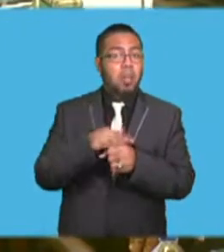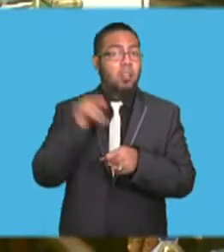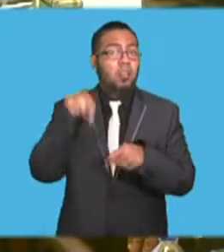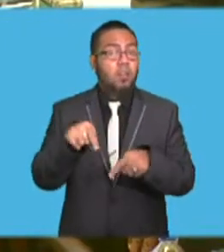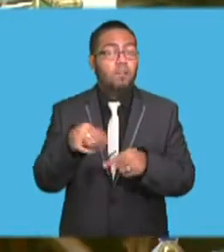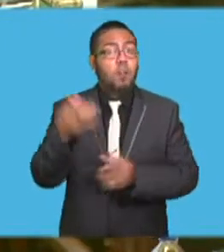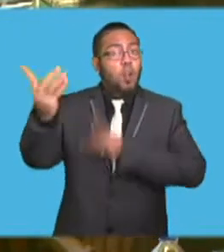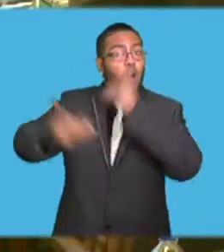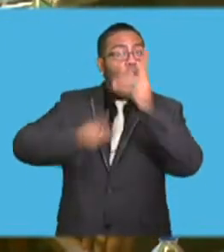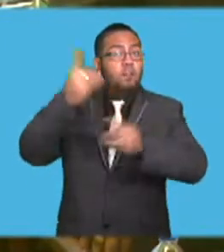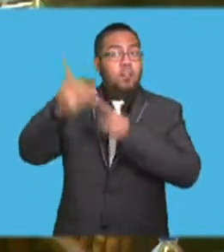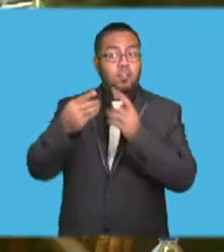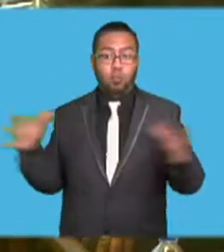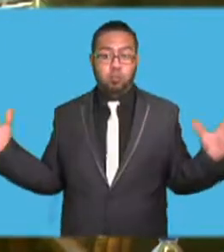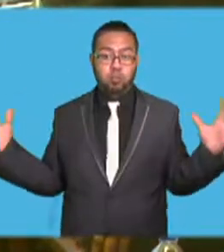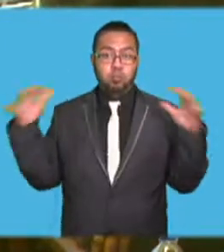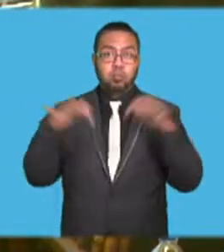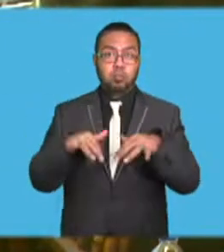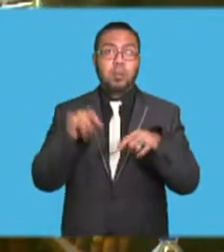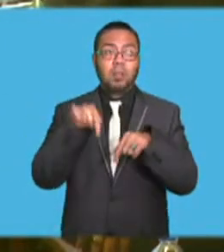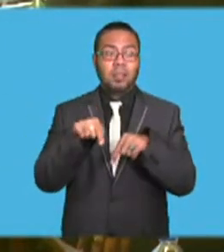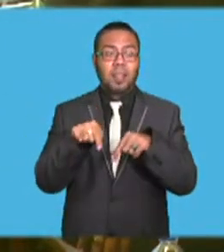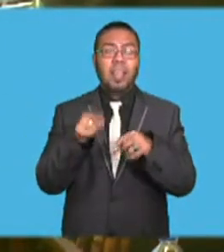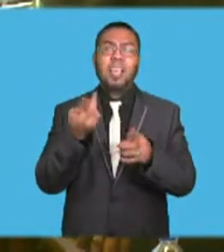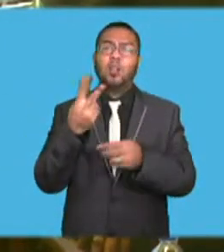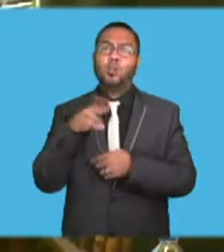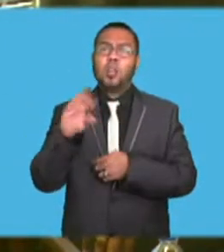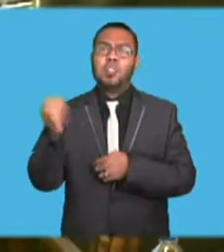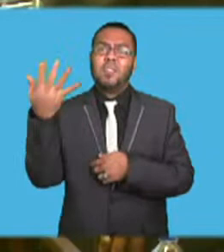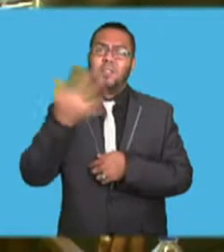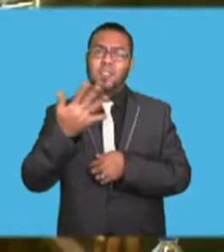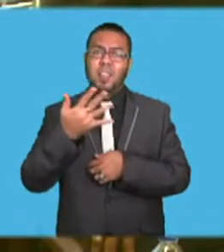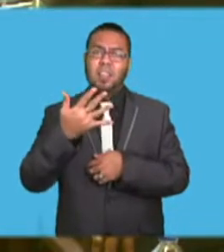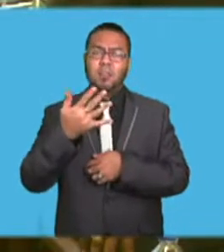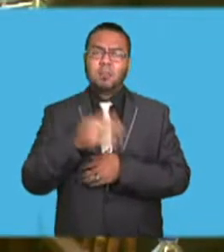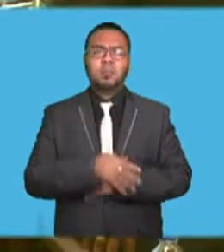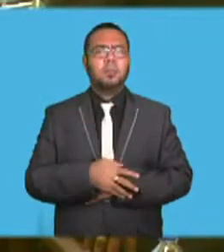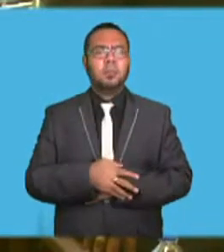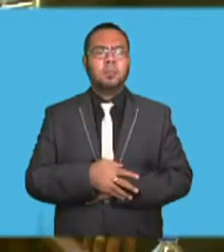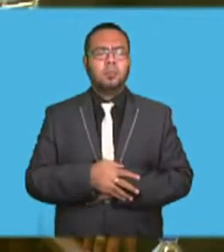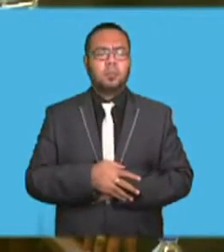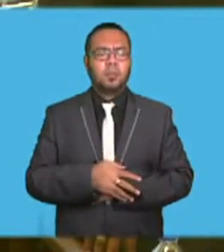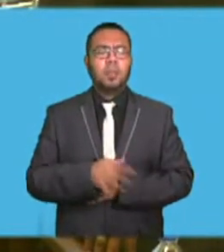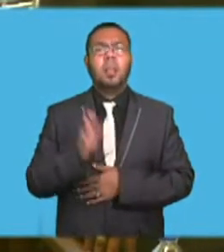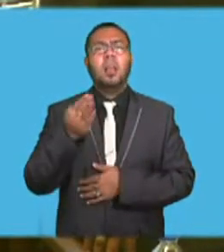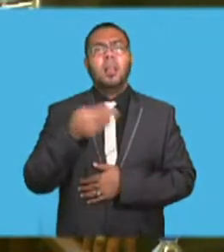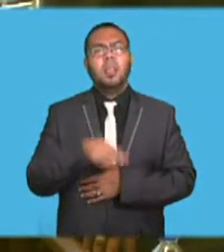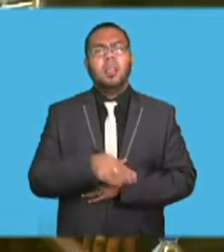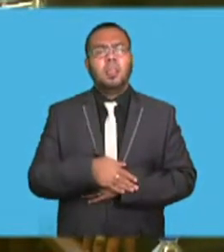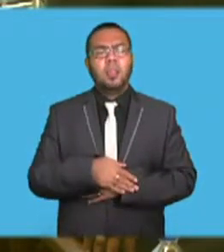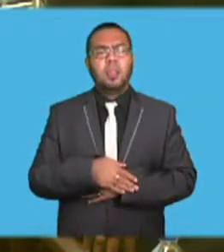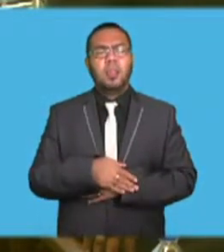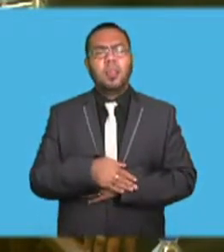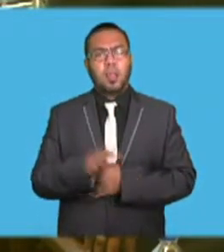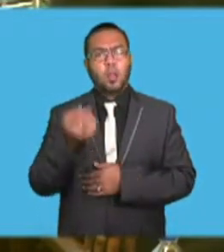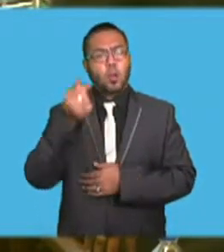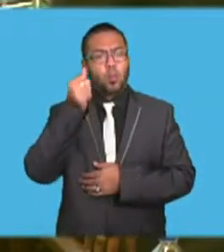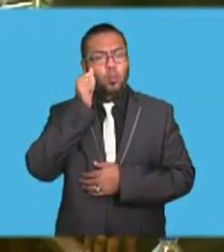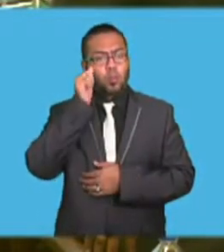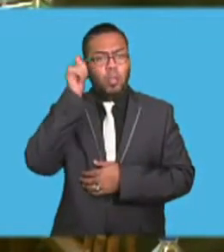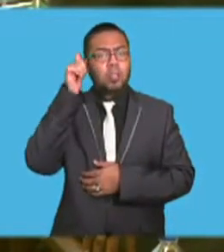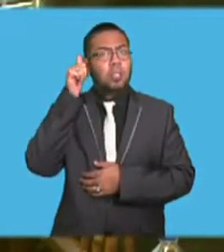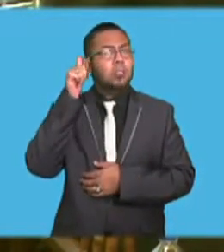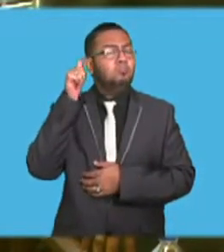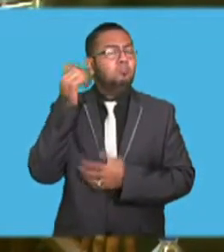Conference of the Parties in 2015 recognized the important role that the non